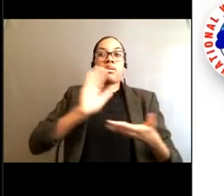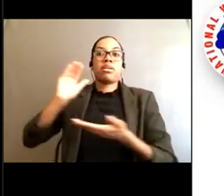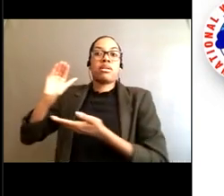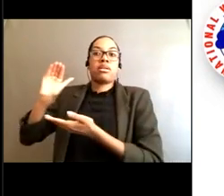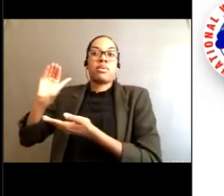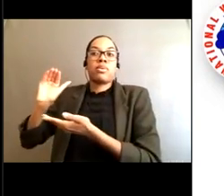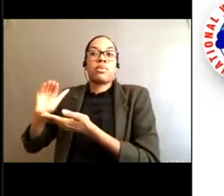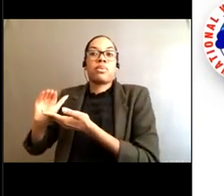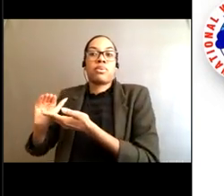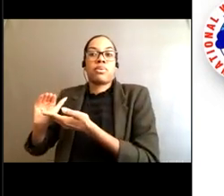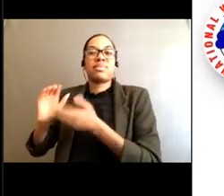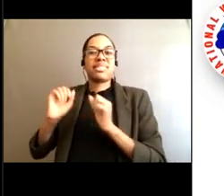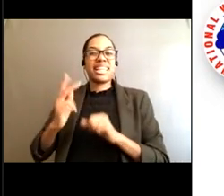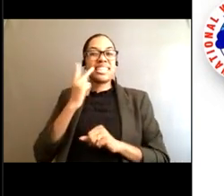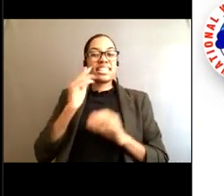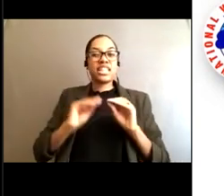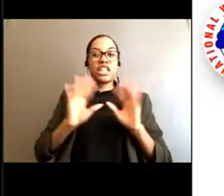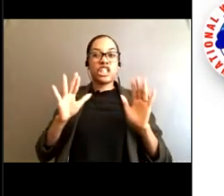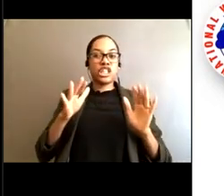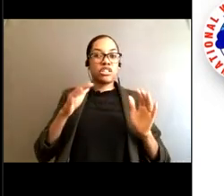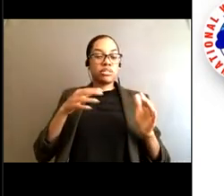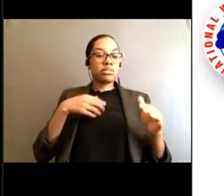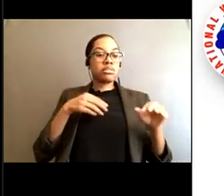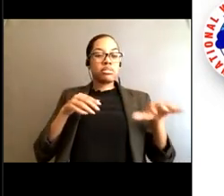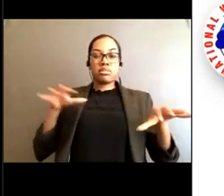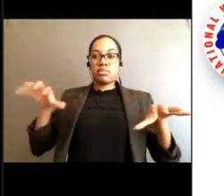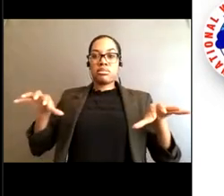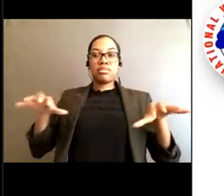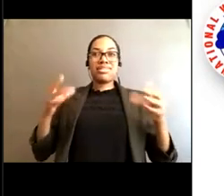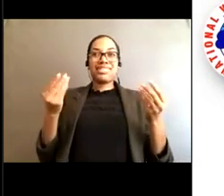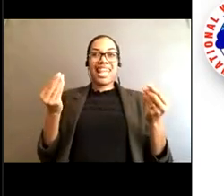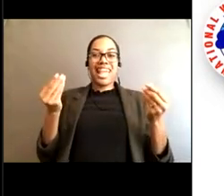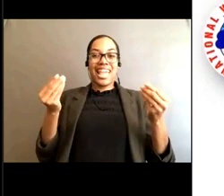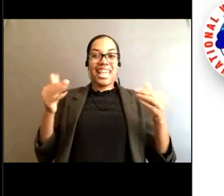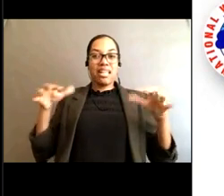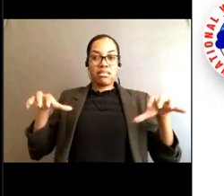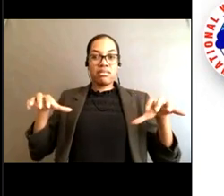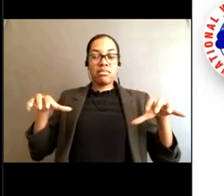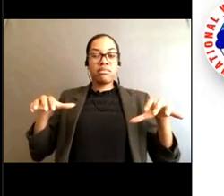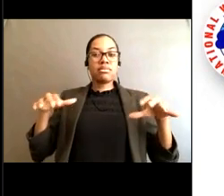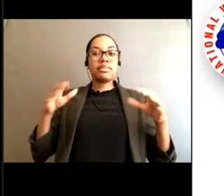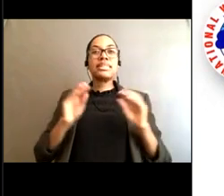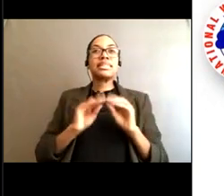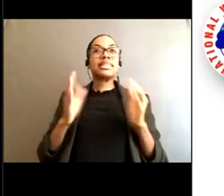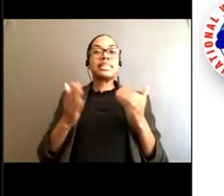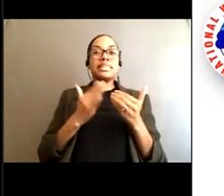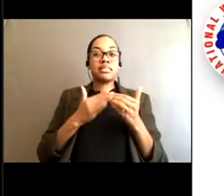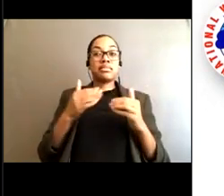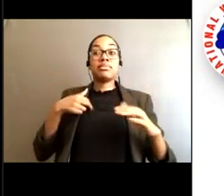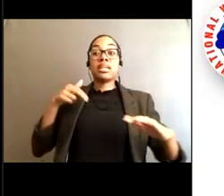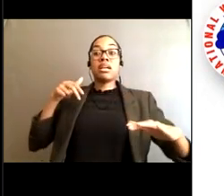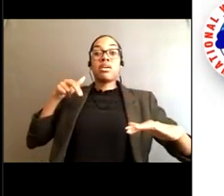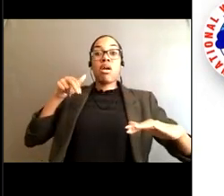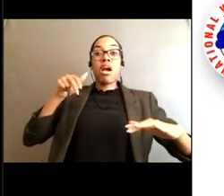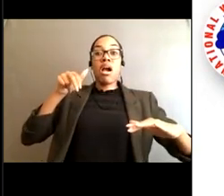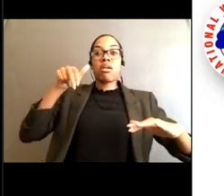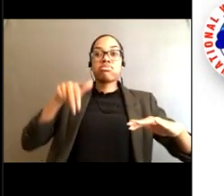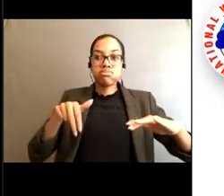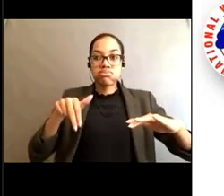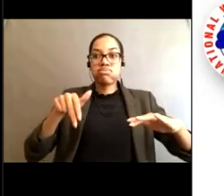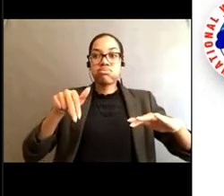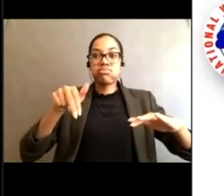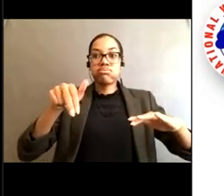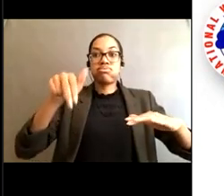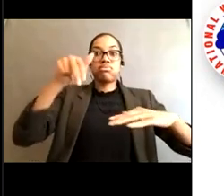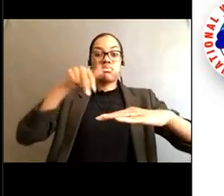sun is able to go through the water and hit the bottom. So you can see them a lot easier. But in the middle there,